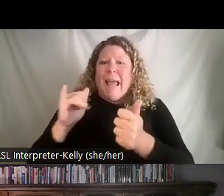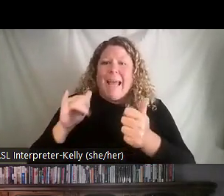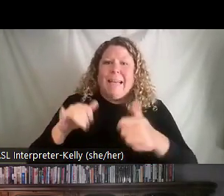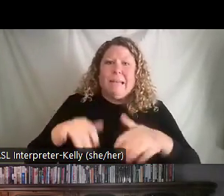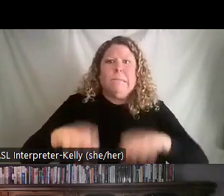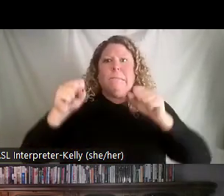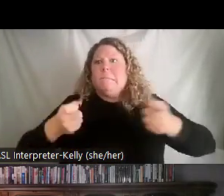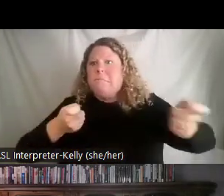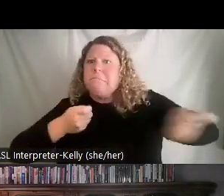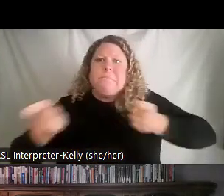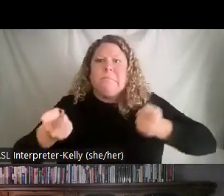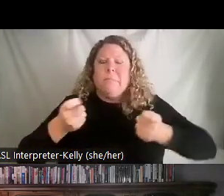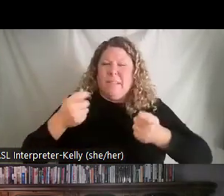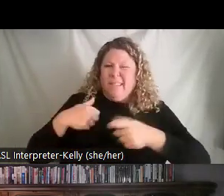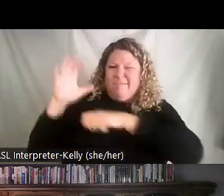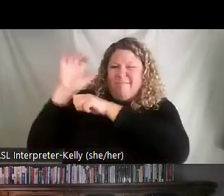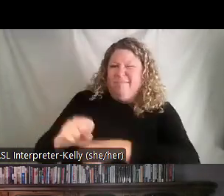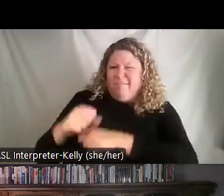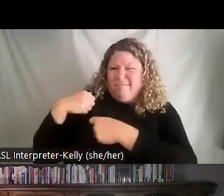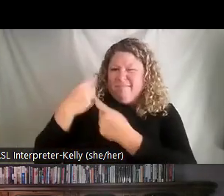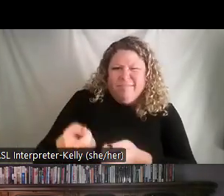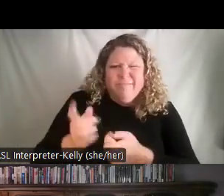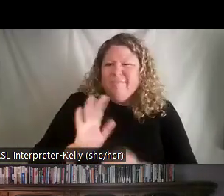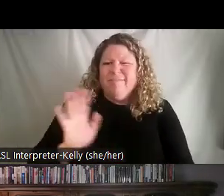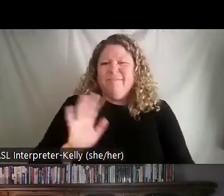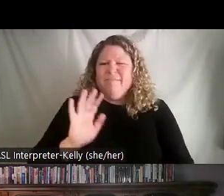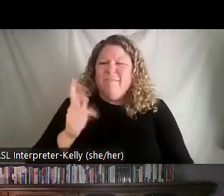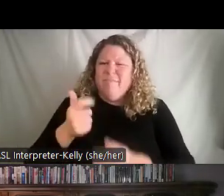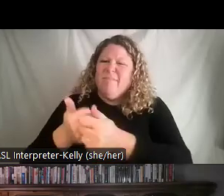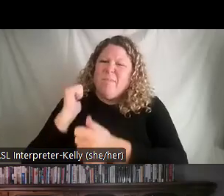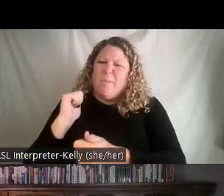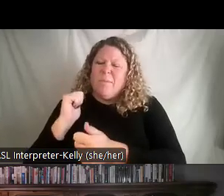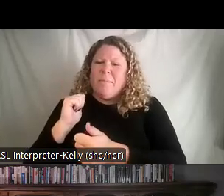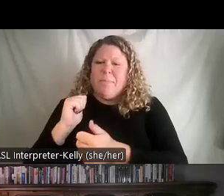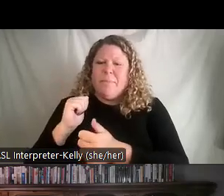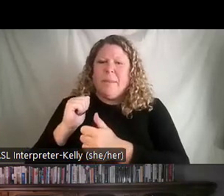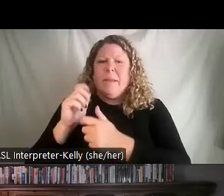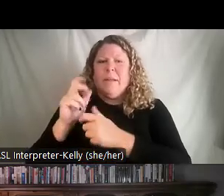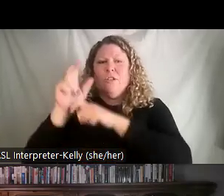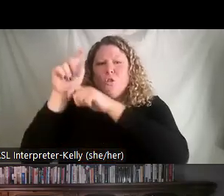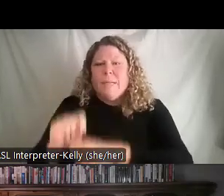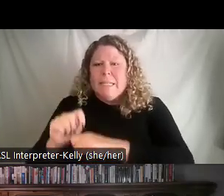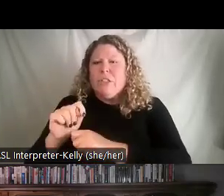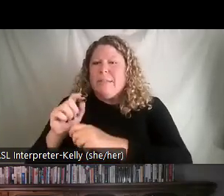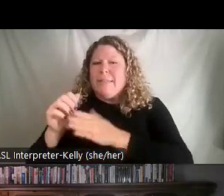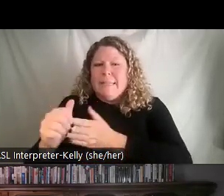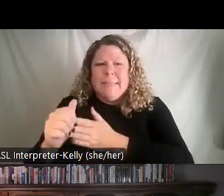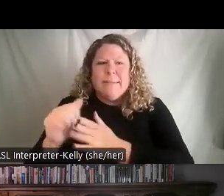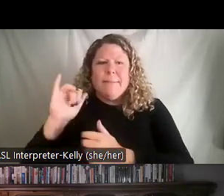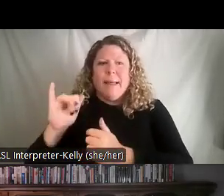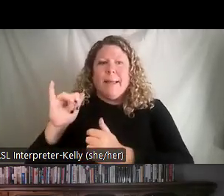had for generations. And traditional leadership is identified by a number of different things. It's firefighting is rewarded.